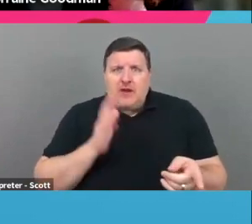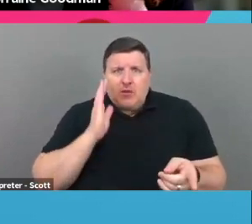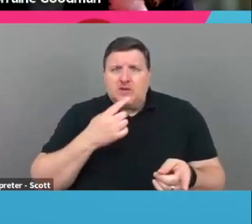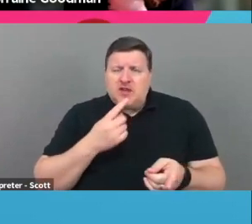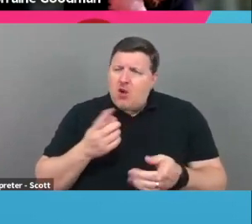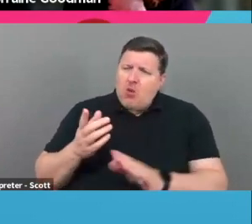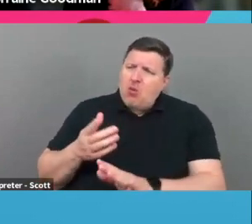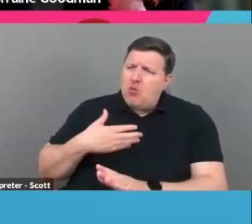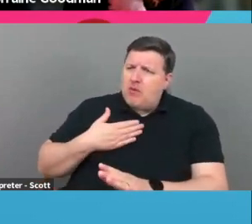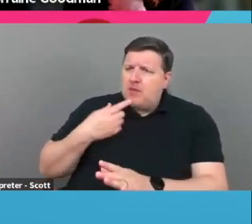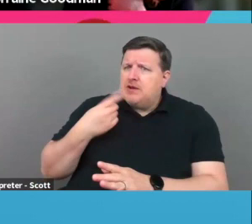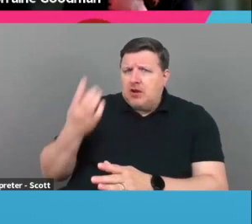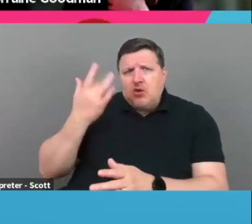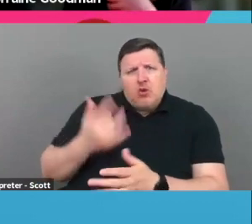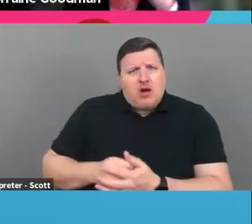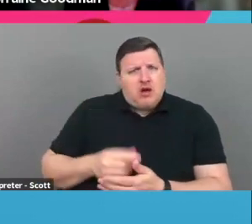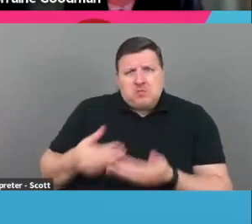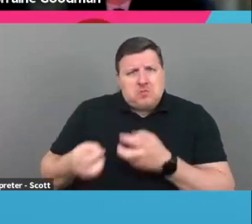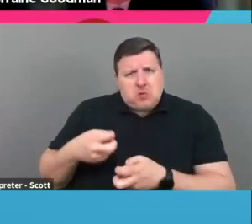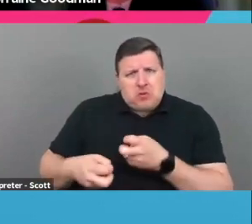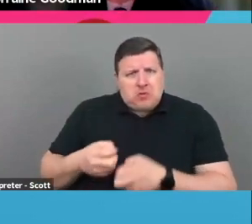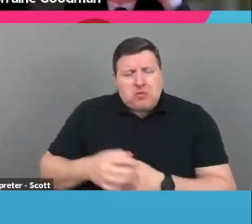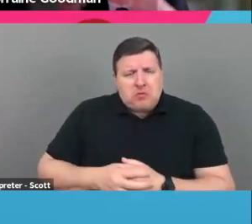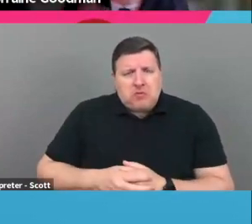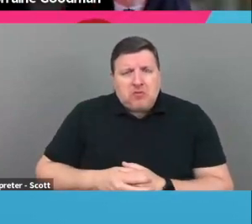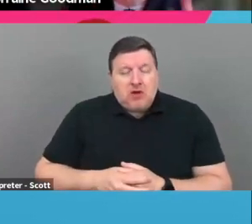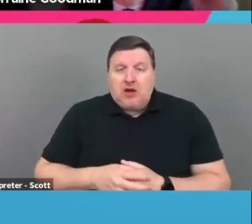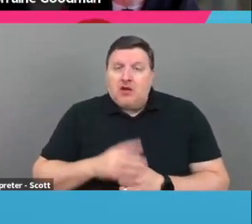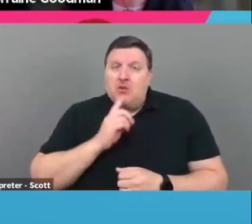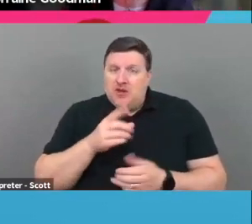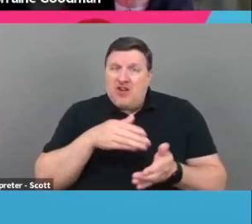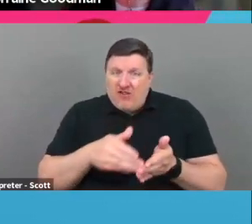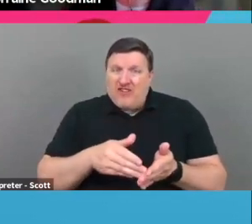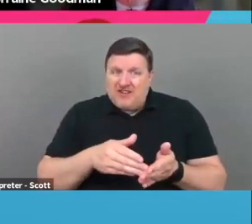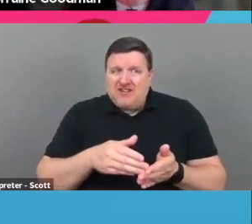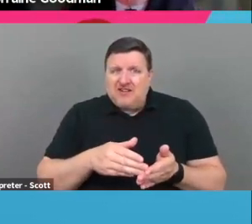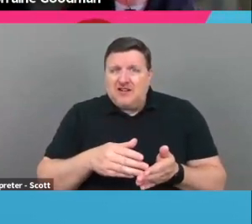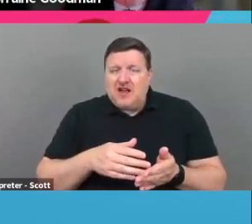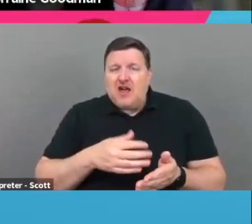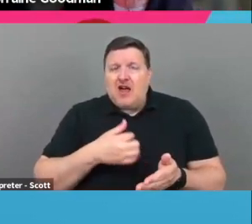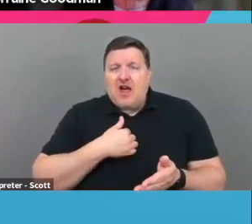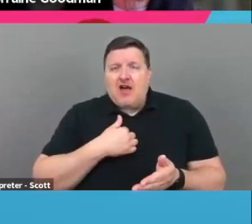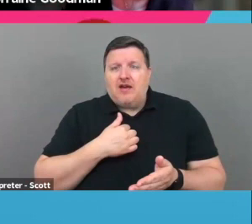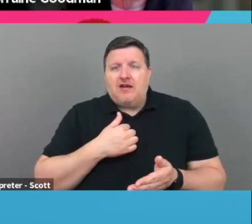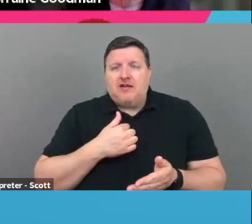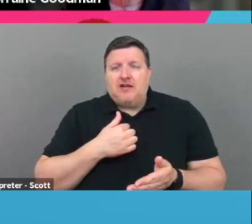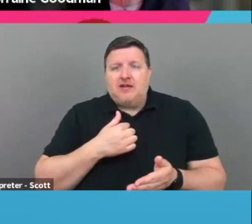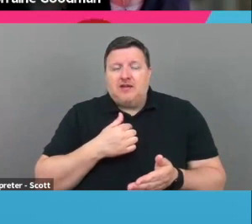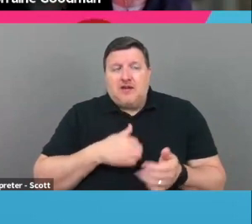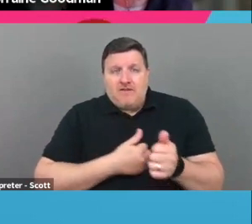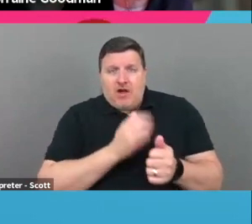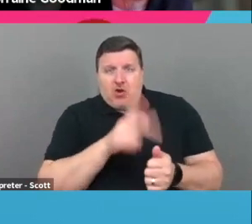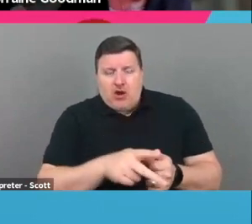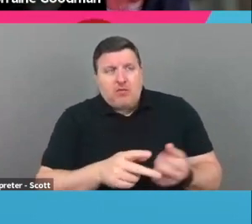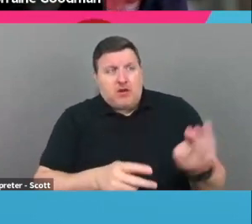we're happy to talk to you. And I can't tell you how many times I've had to know. Followed up by a